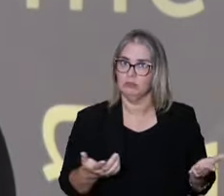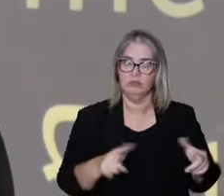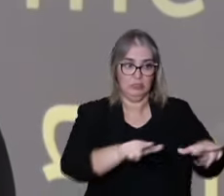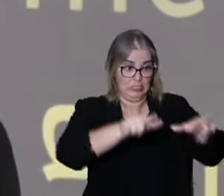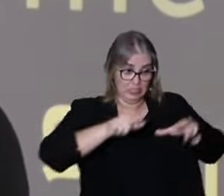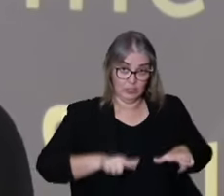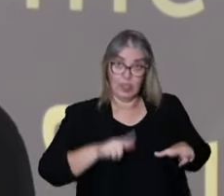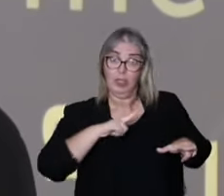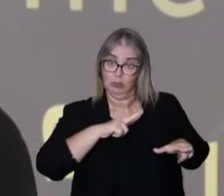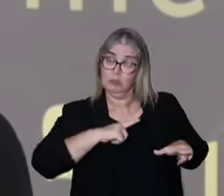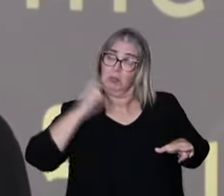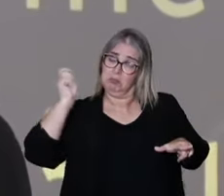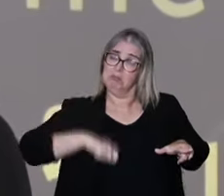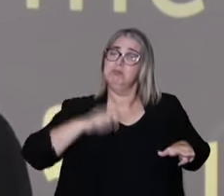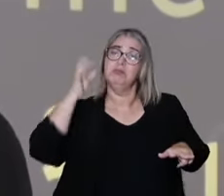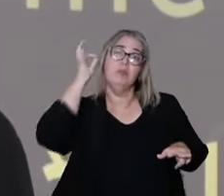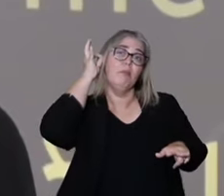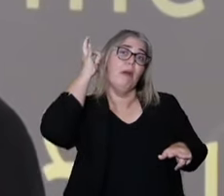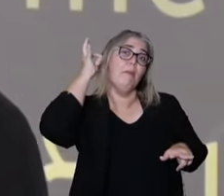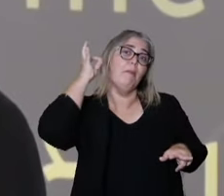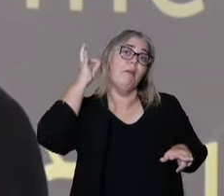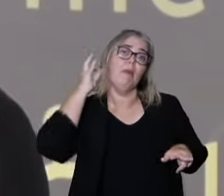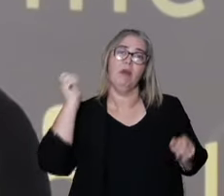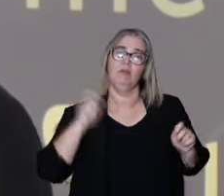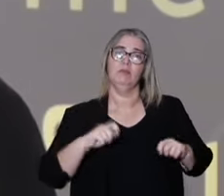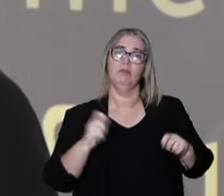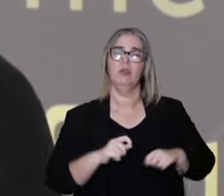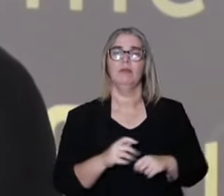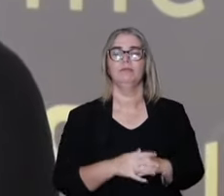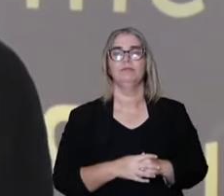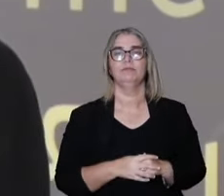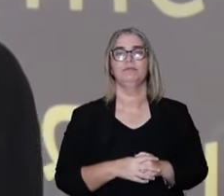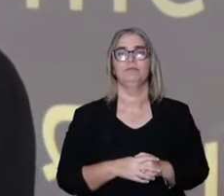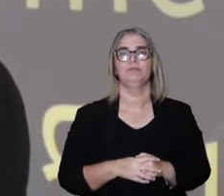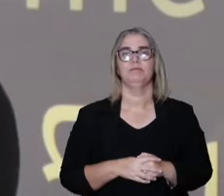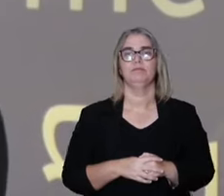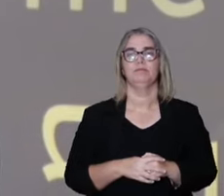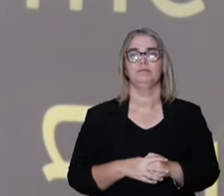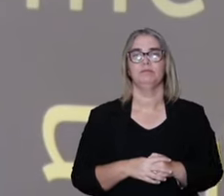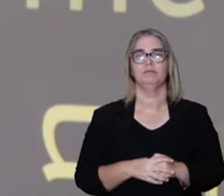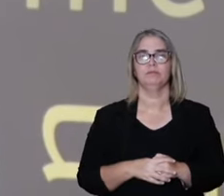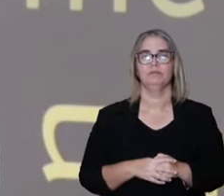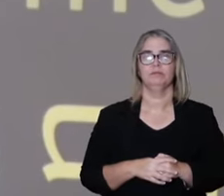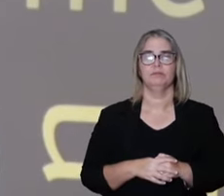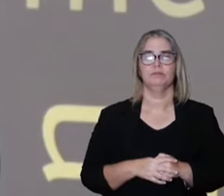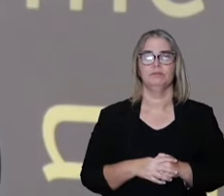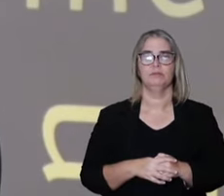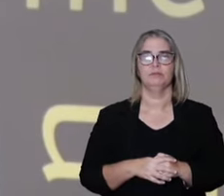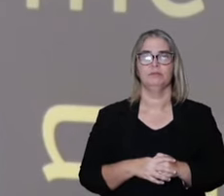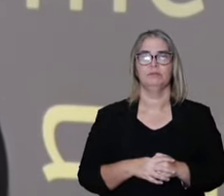through that study to be prepared to work on that practice.